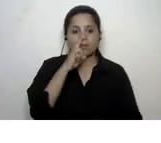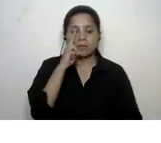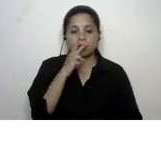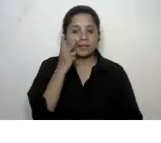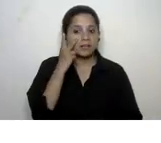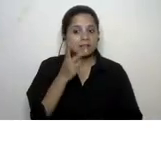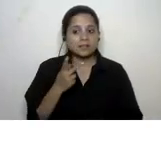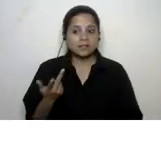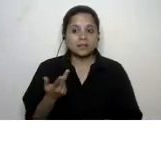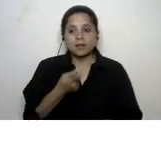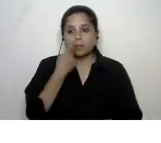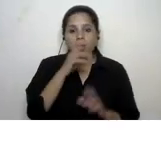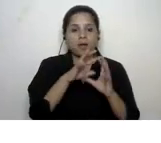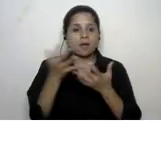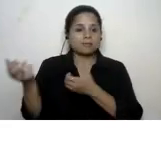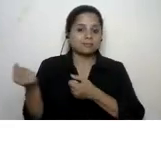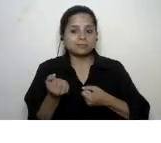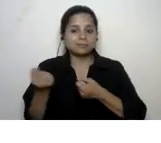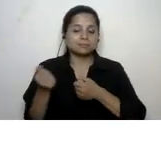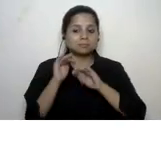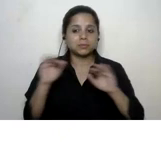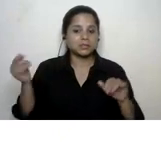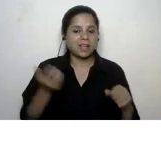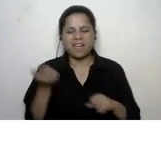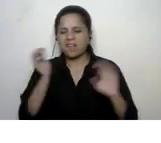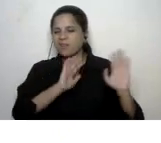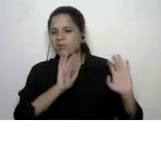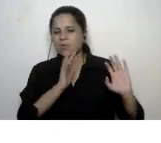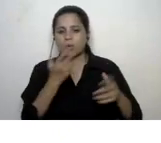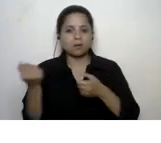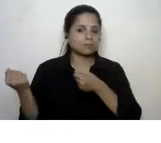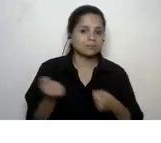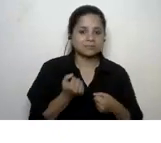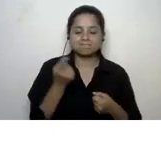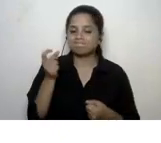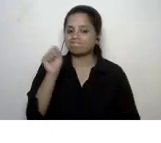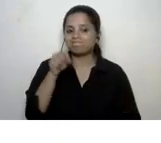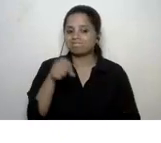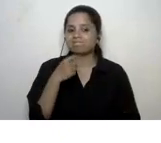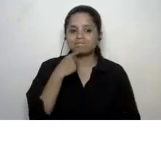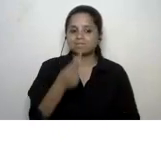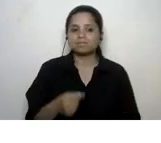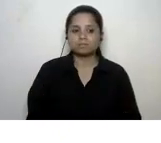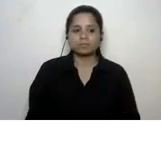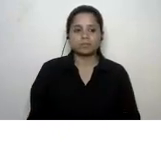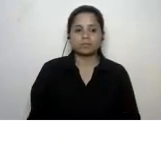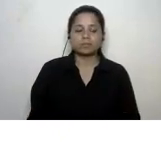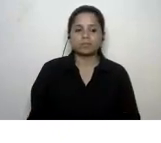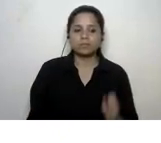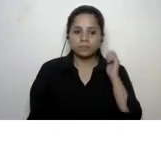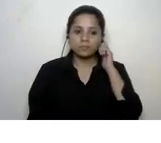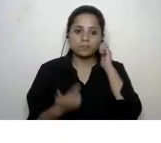mother earth is pulling those children back absolutely yeah yeah so these are uh